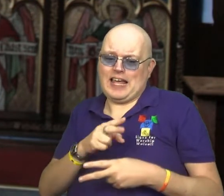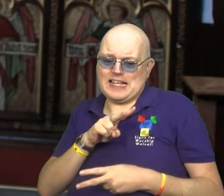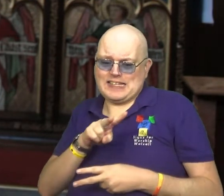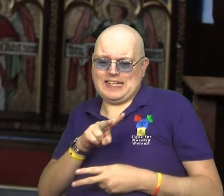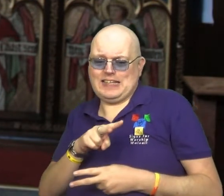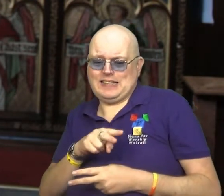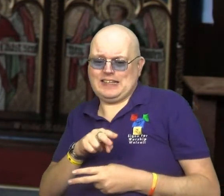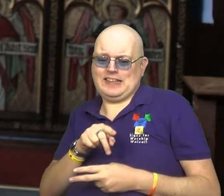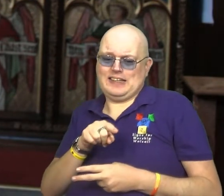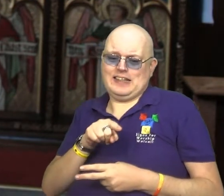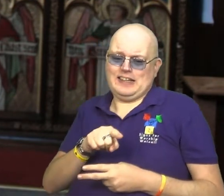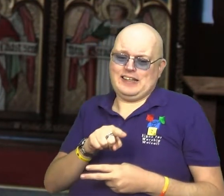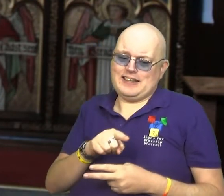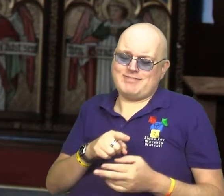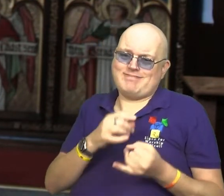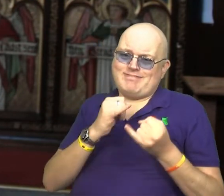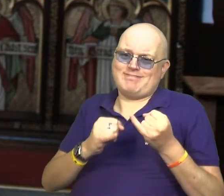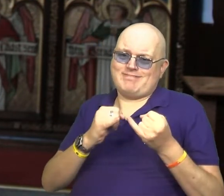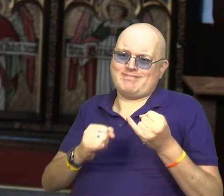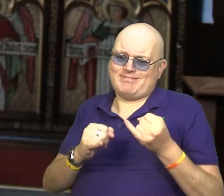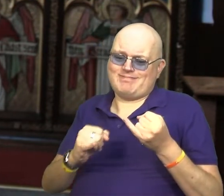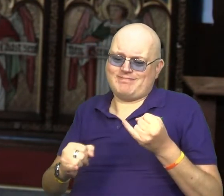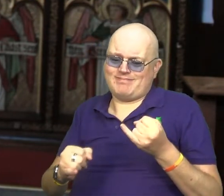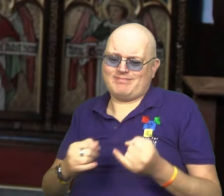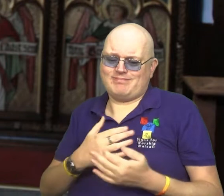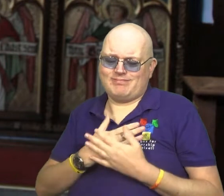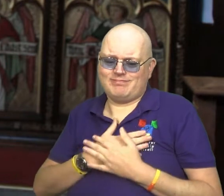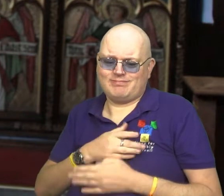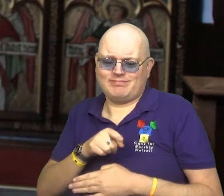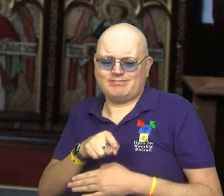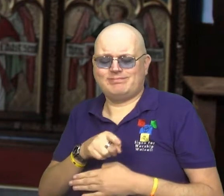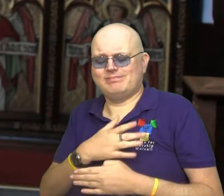gradually seeing the deterioration which happens with dementia.